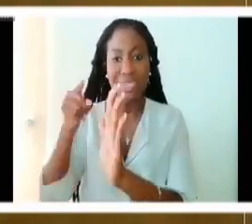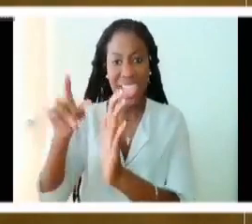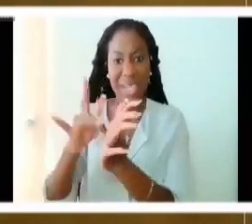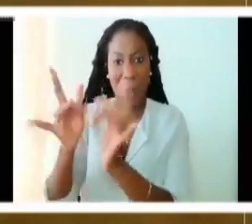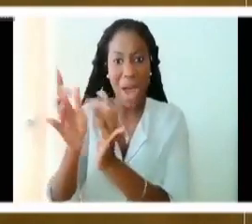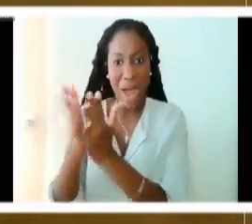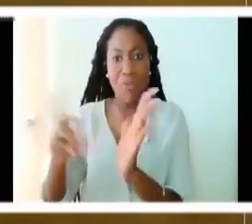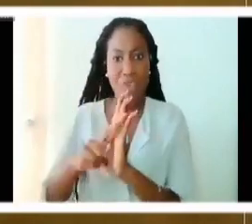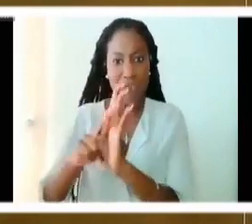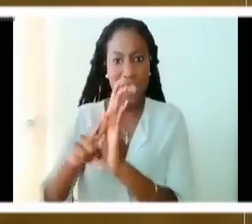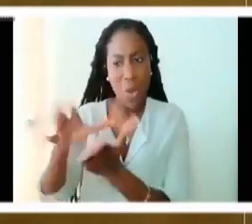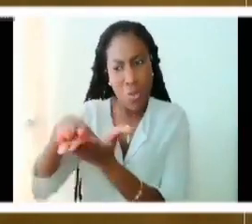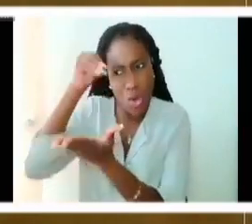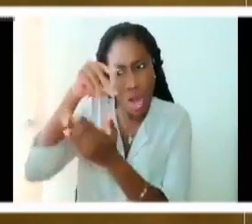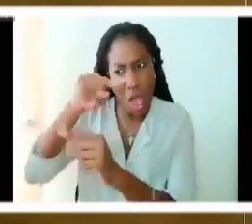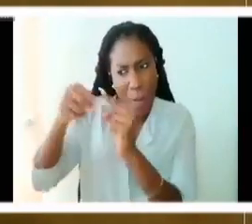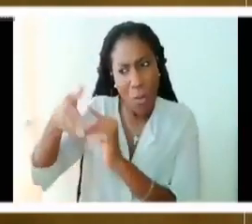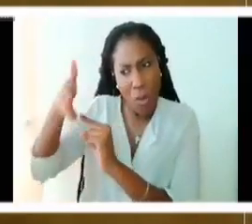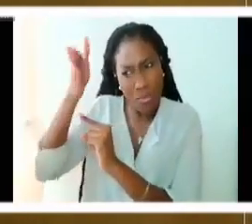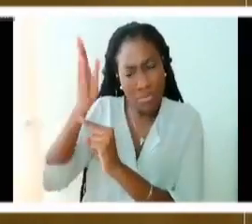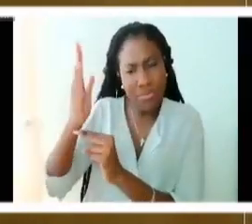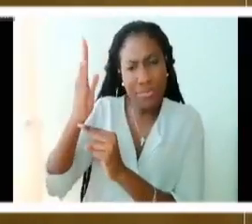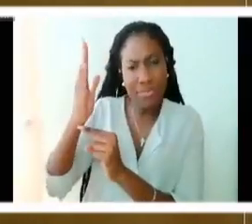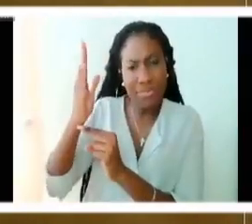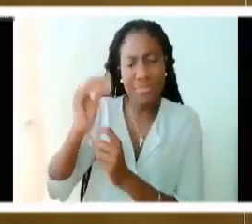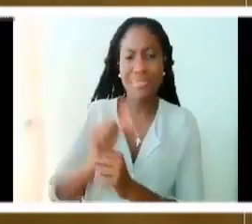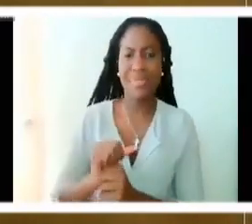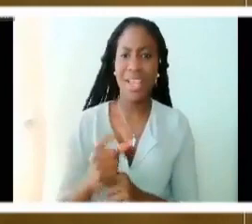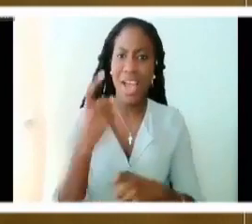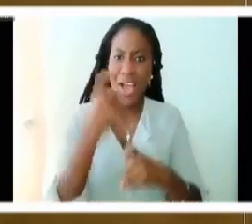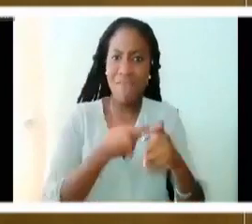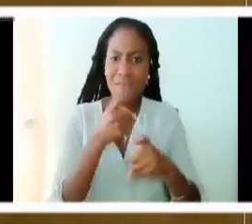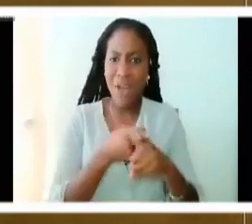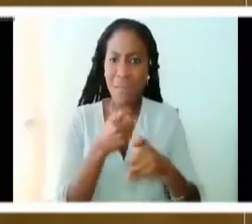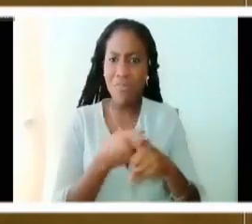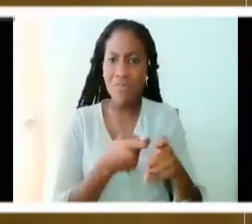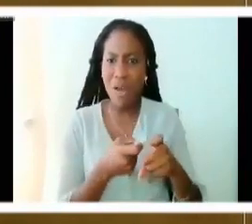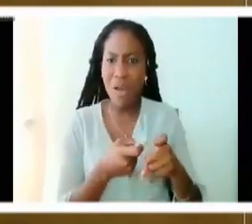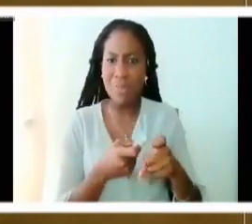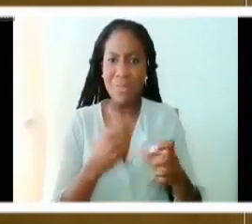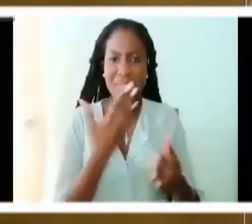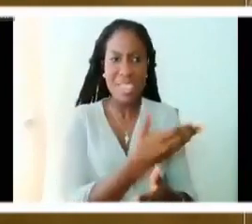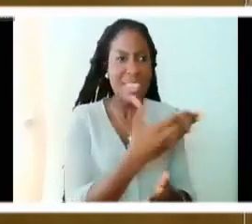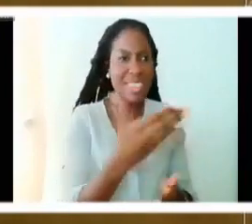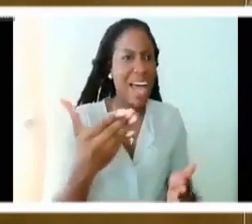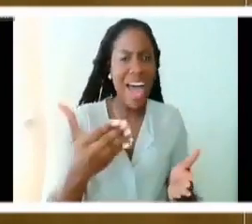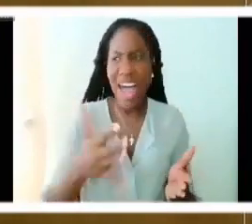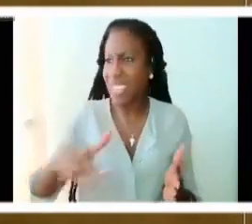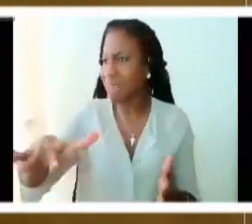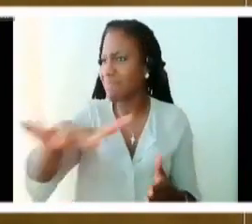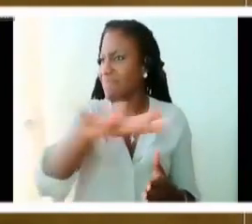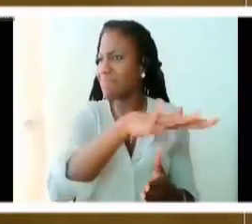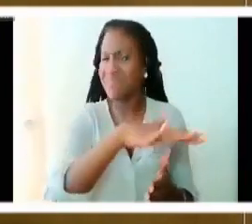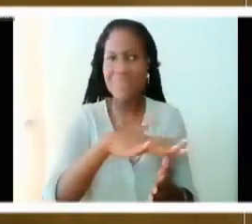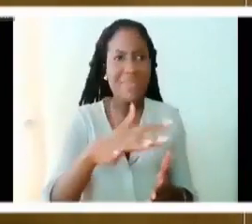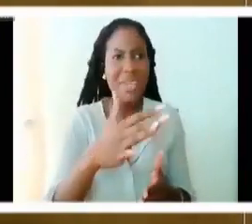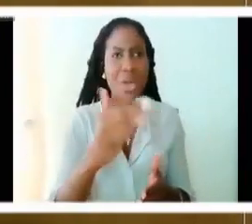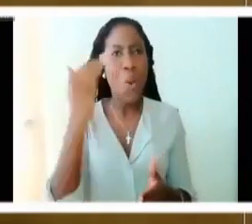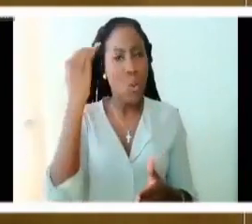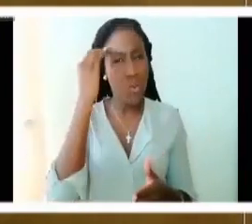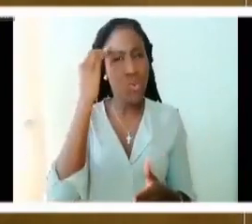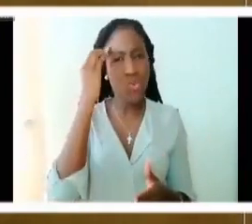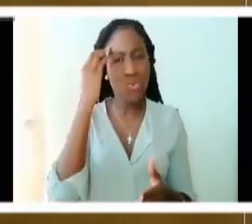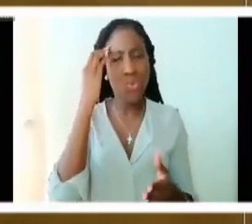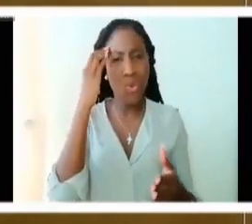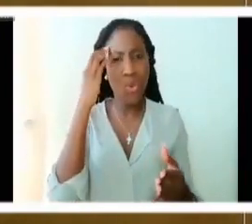from nature, we can discern that there is more than what we see and what the